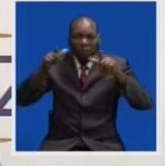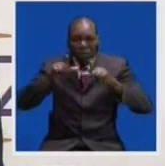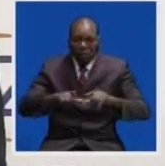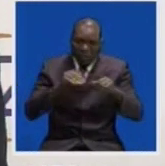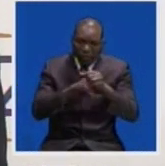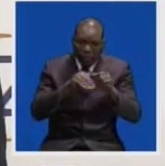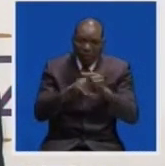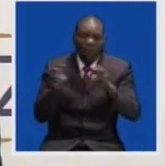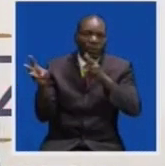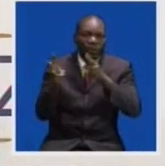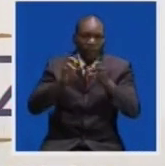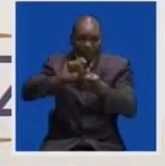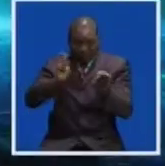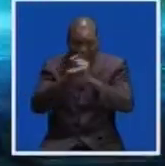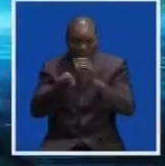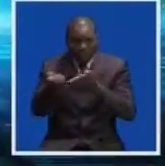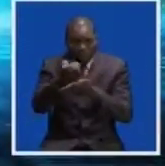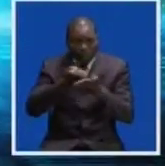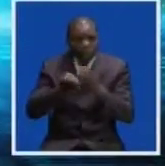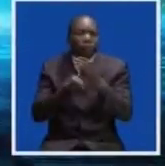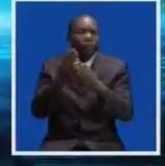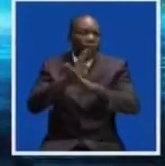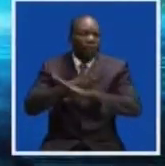huge risk to Zambia's economic growth.